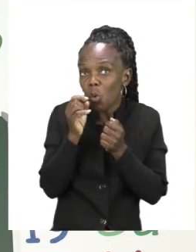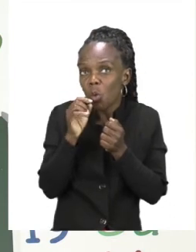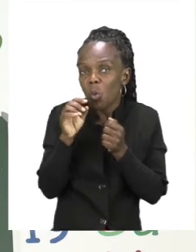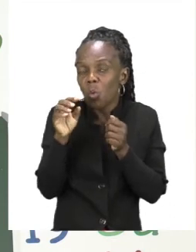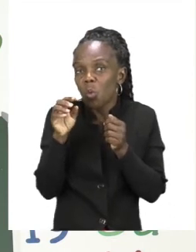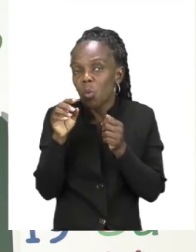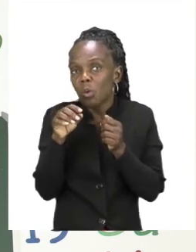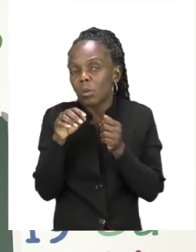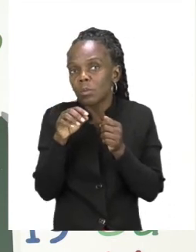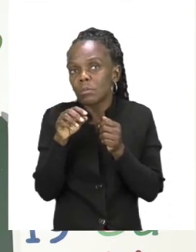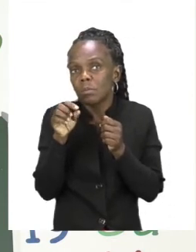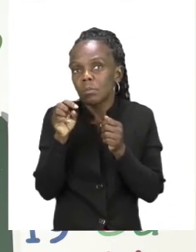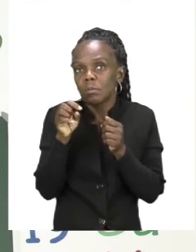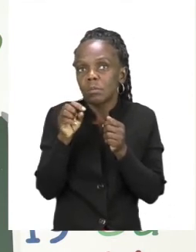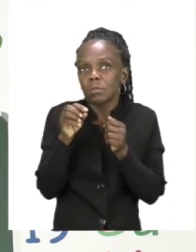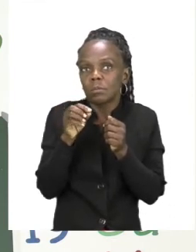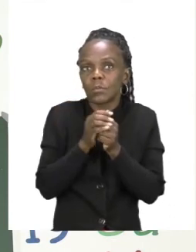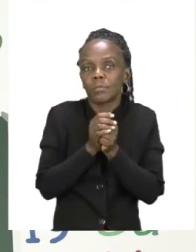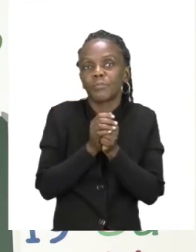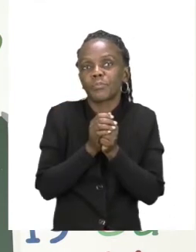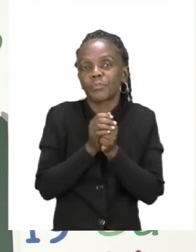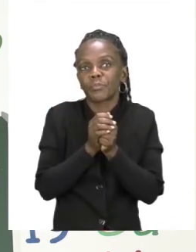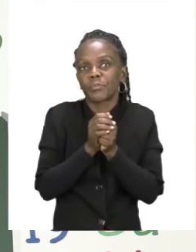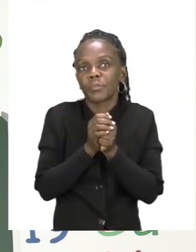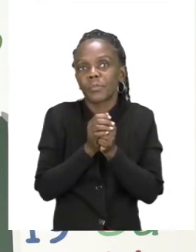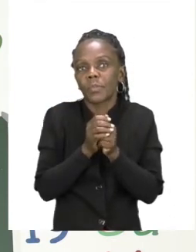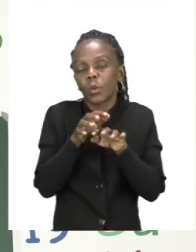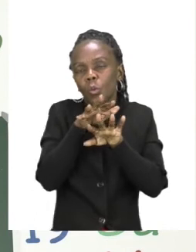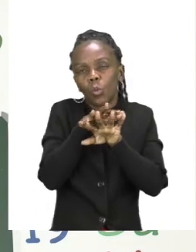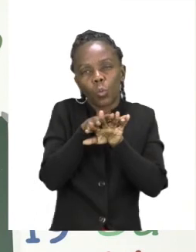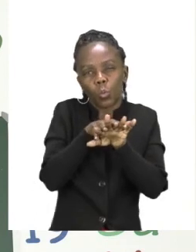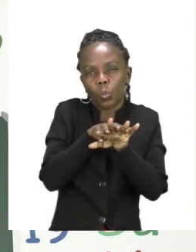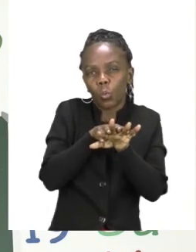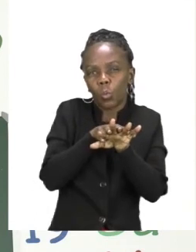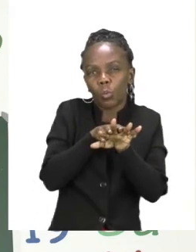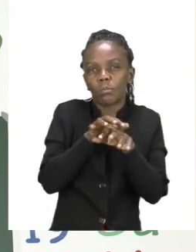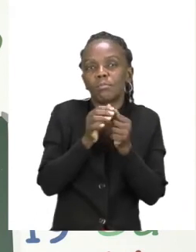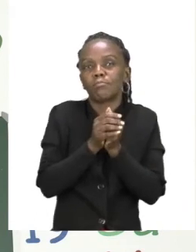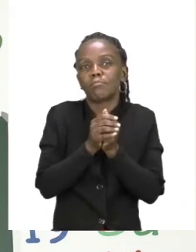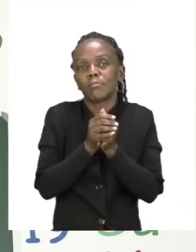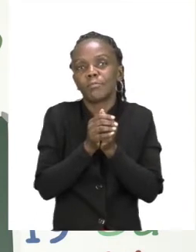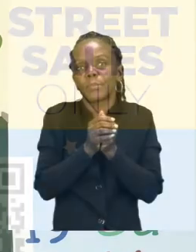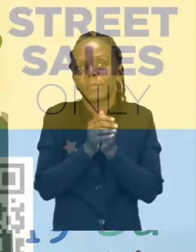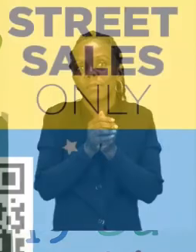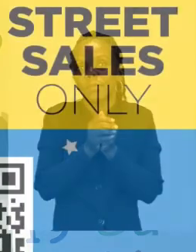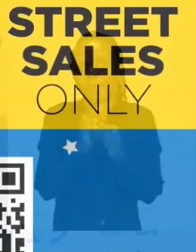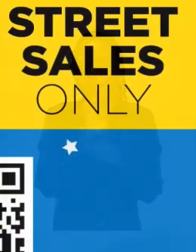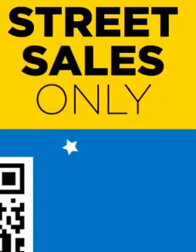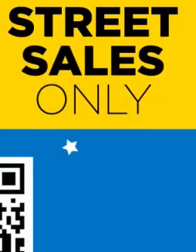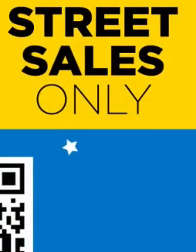Take your time, please have fun and I will see you just now after our advert break.